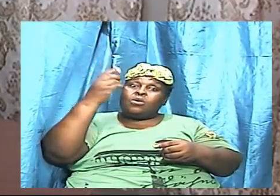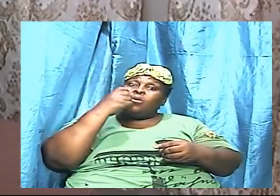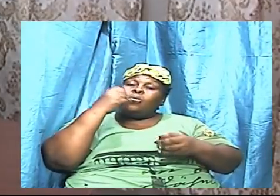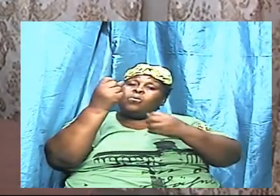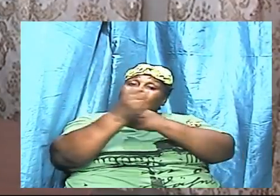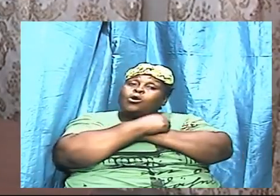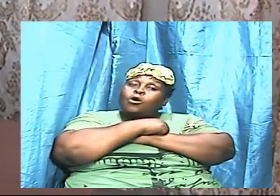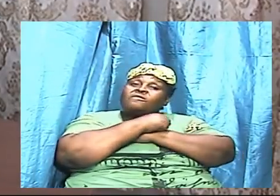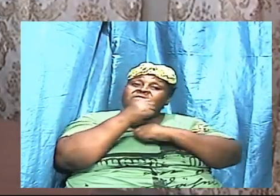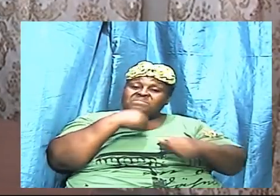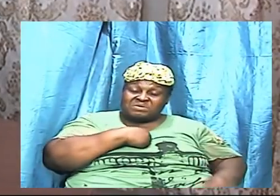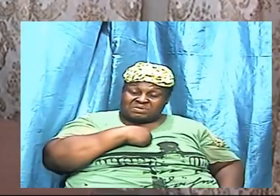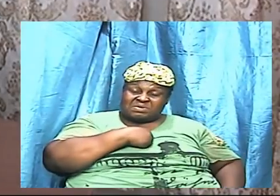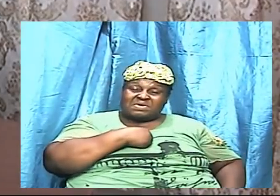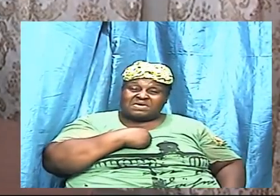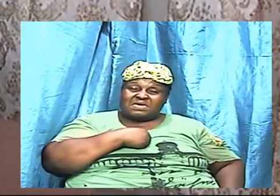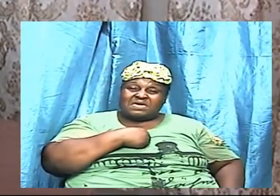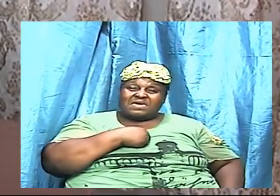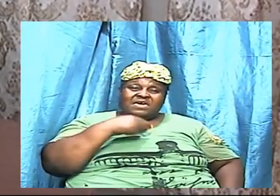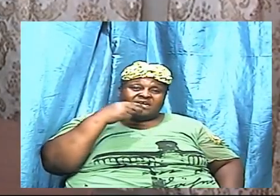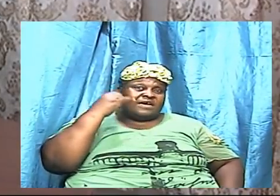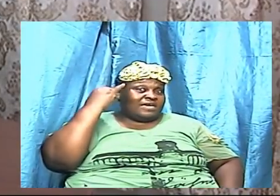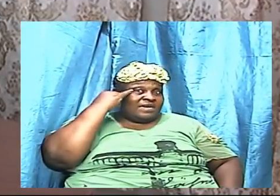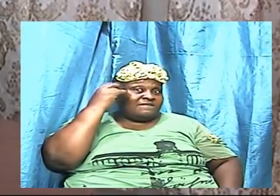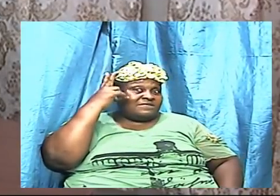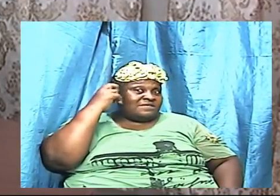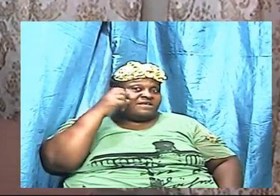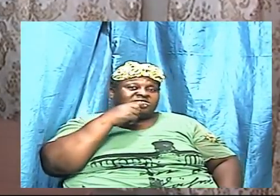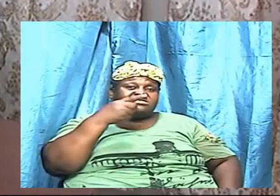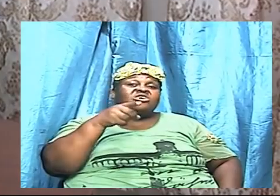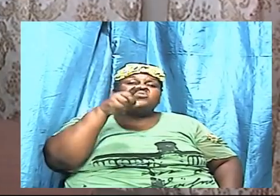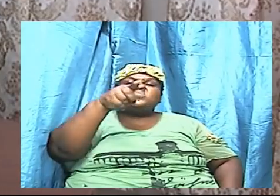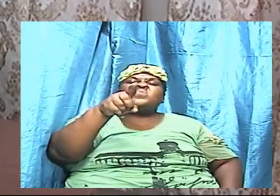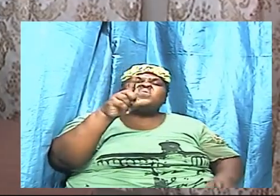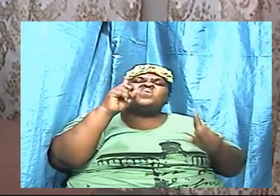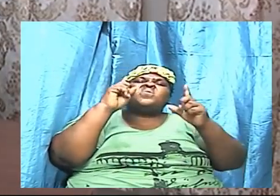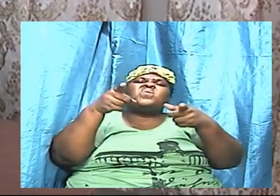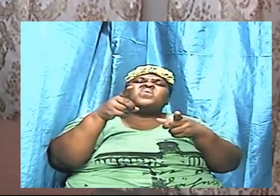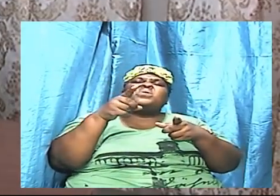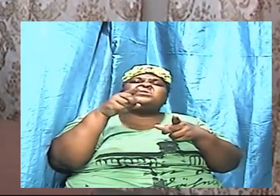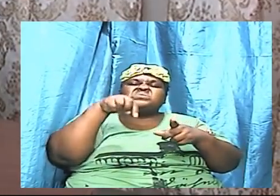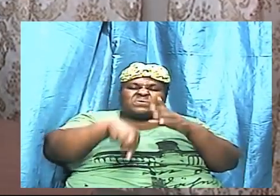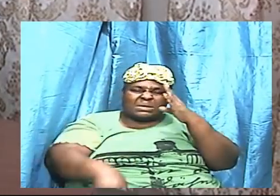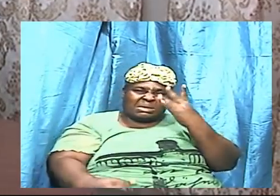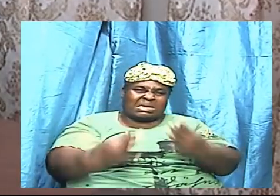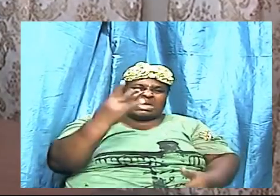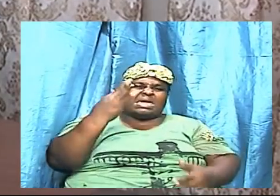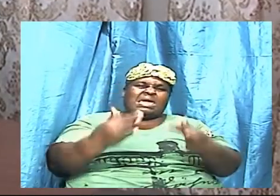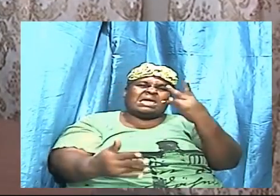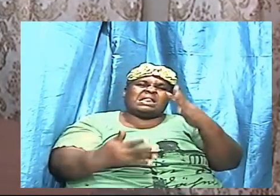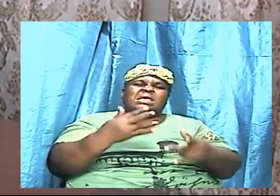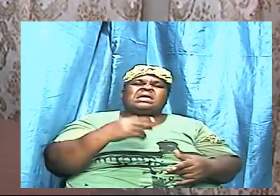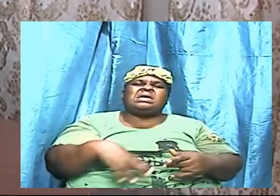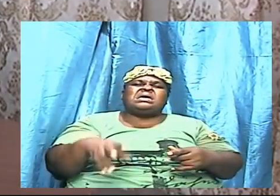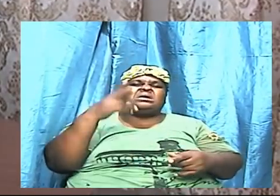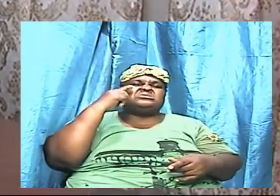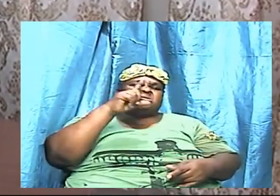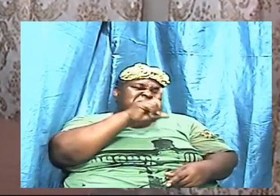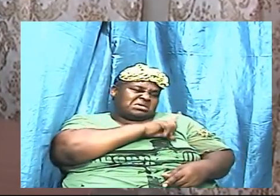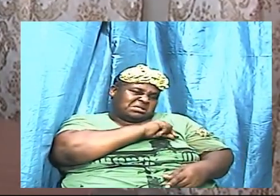to hell because you have been constantly doing the things over and over and that you are guilty